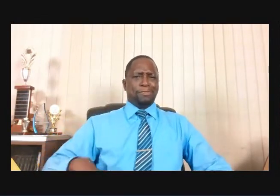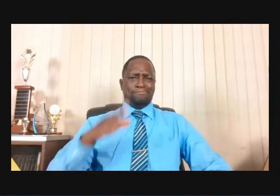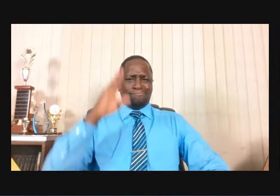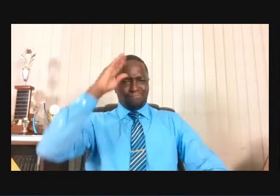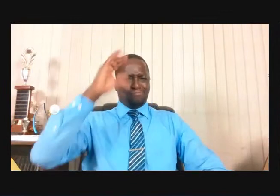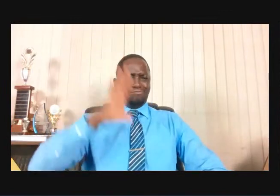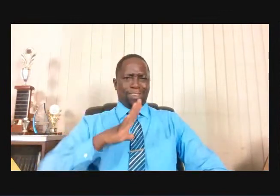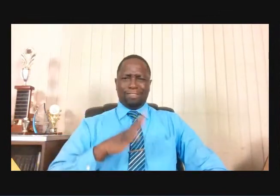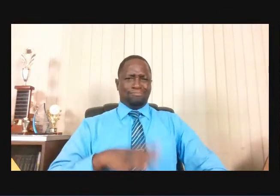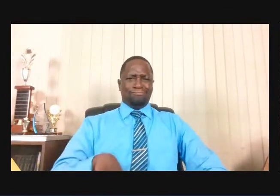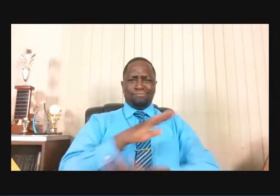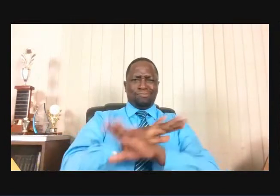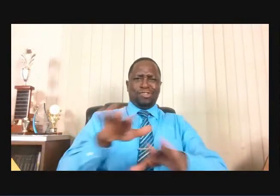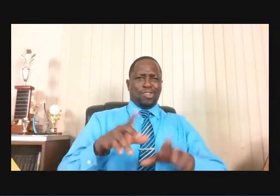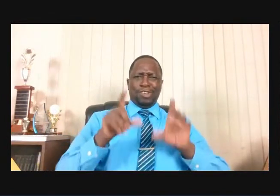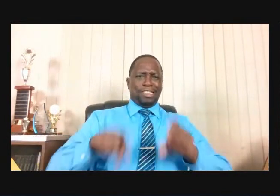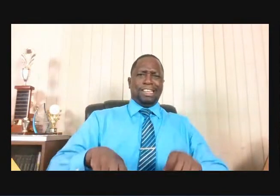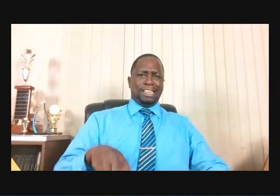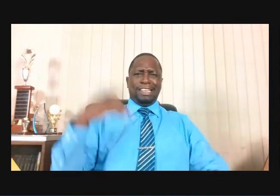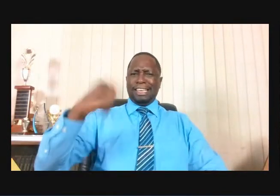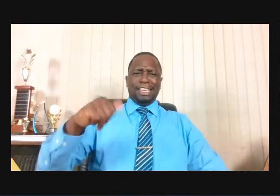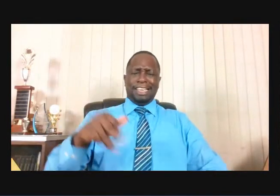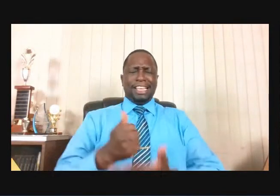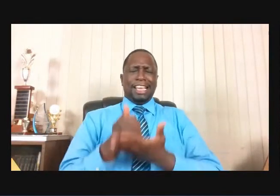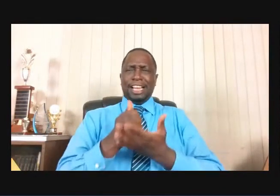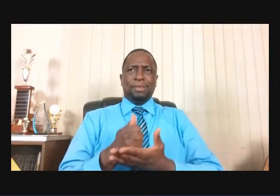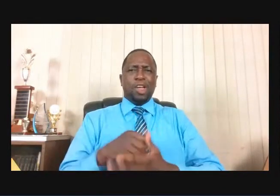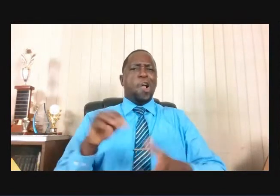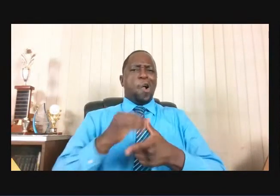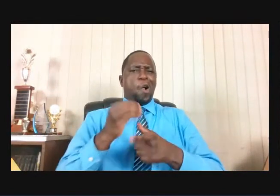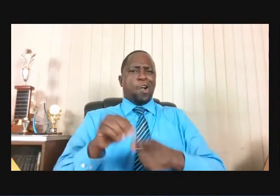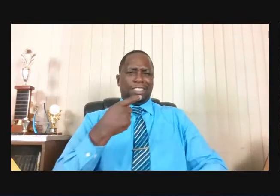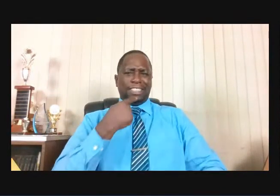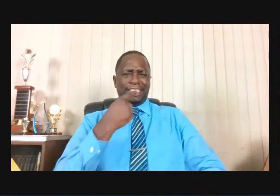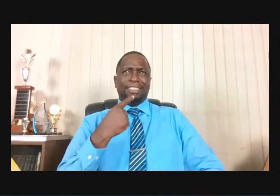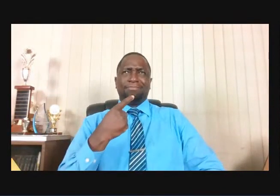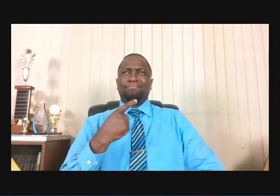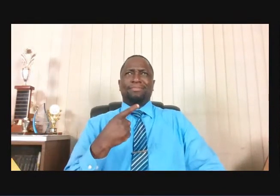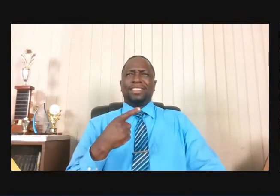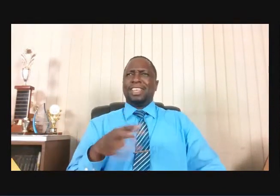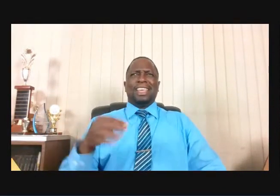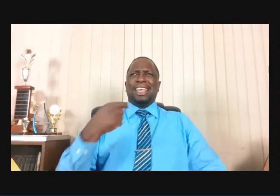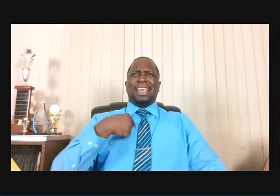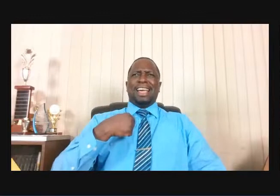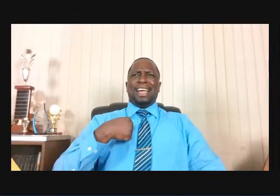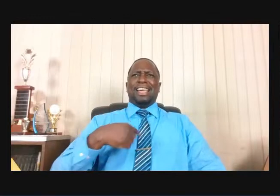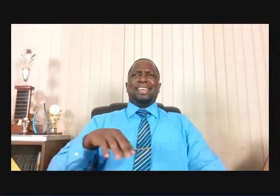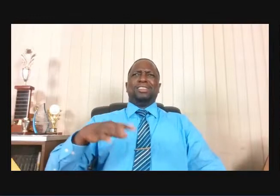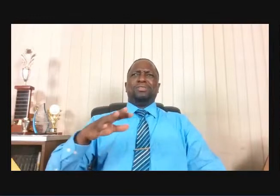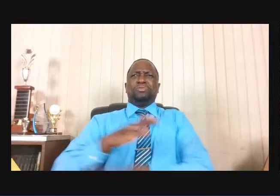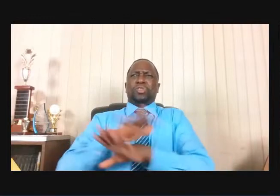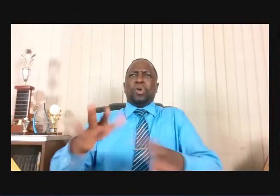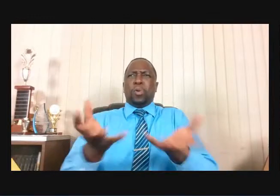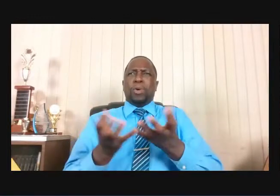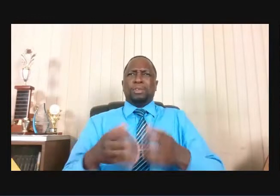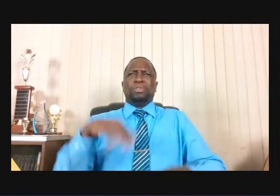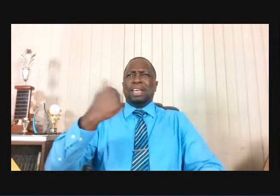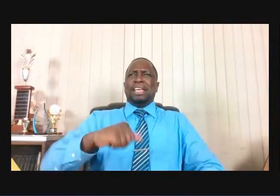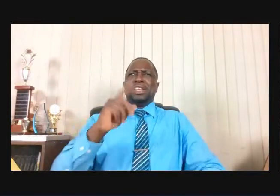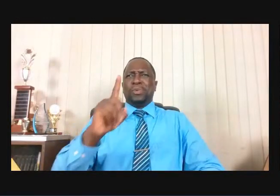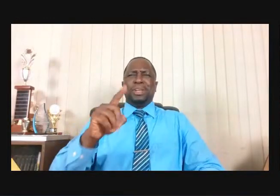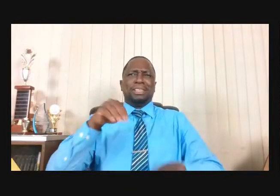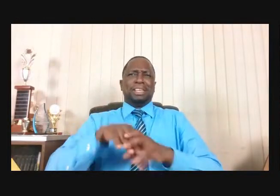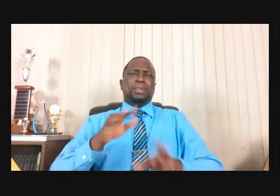in my business. That's not the time you may need to change. And it has been said that when the